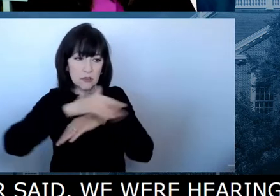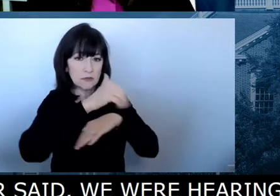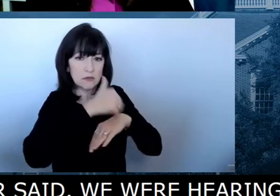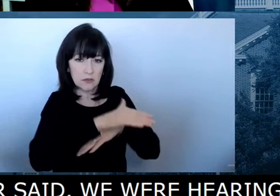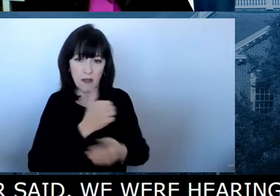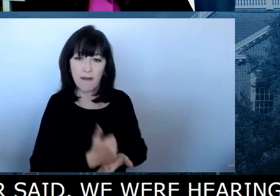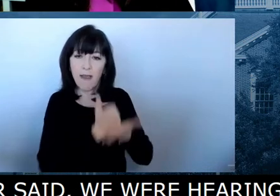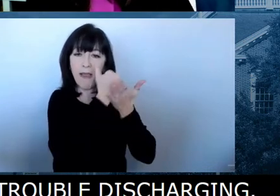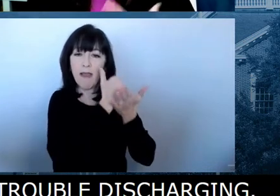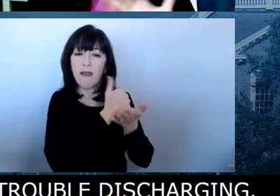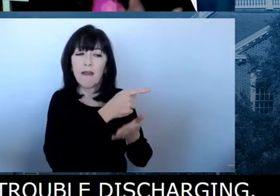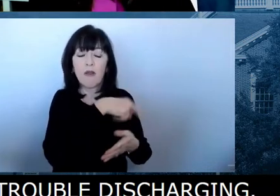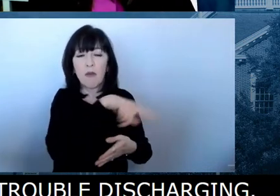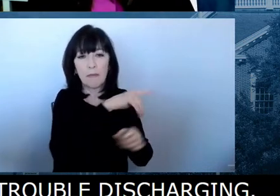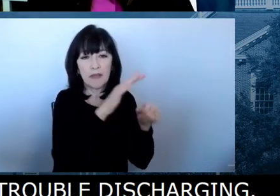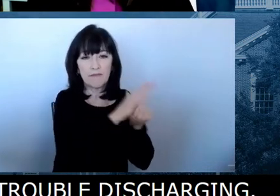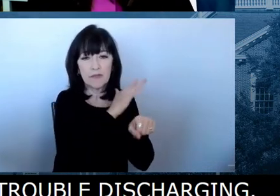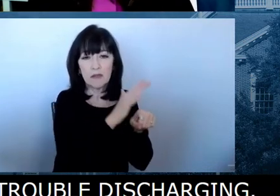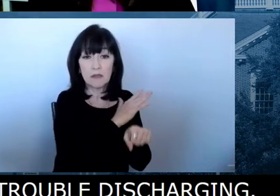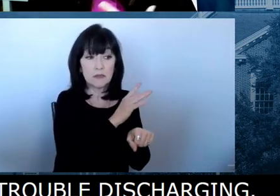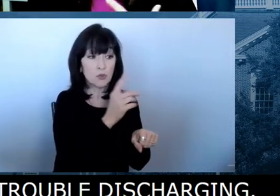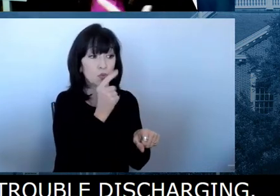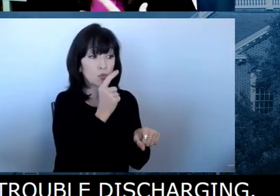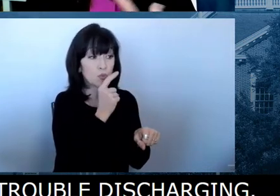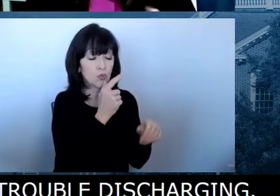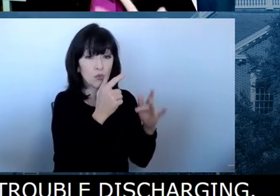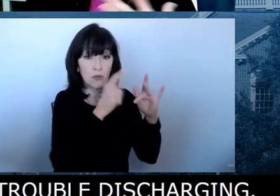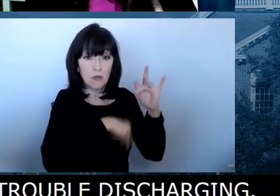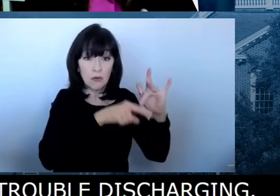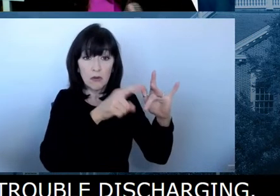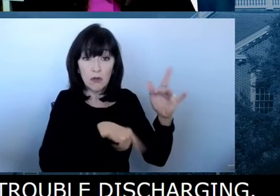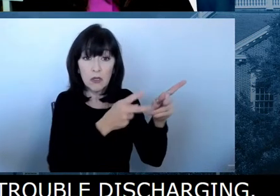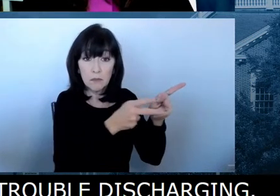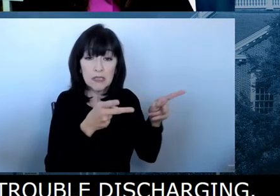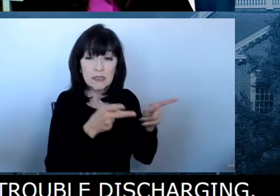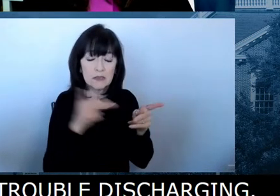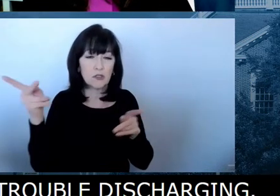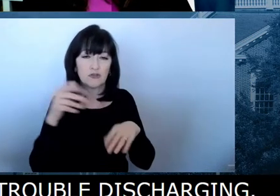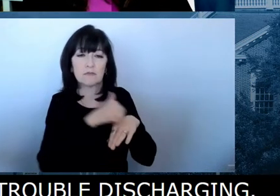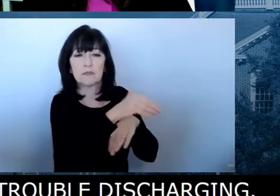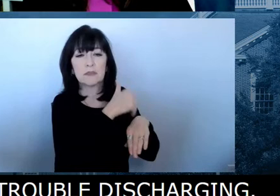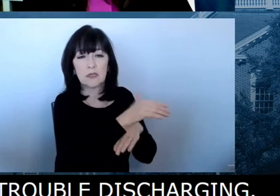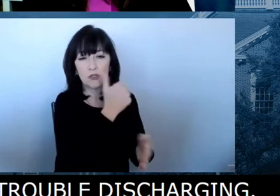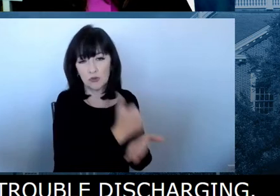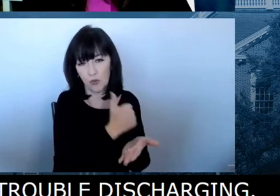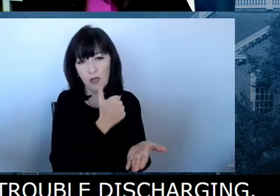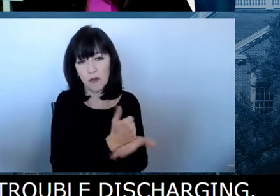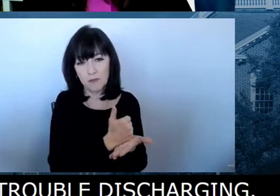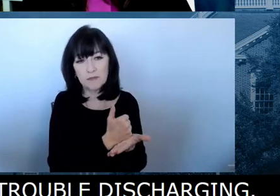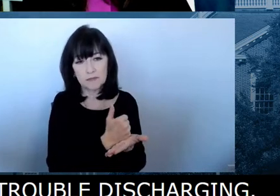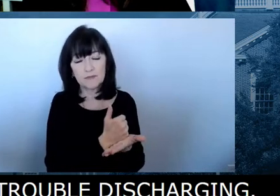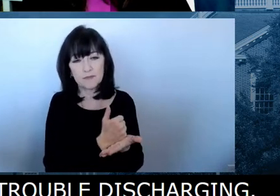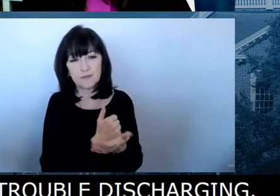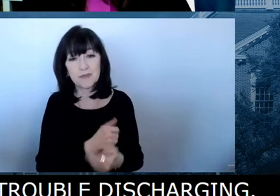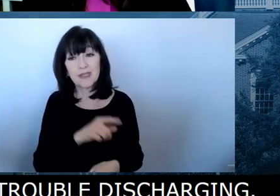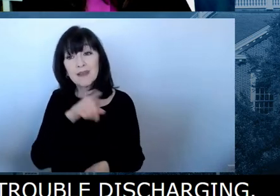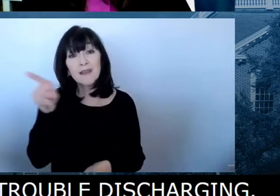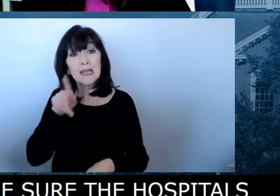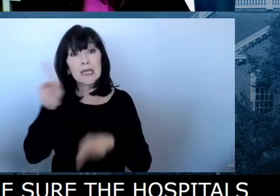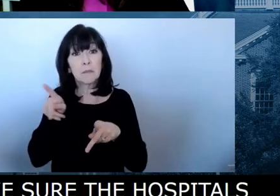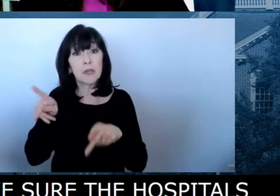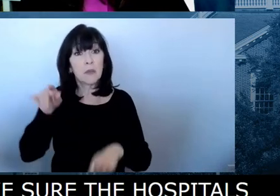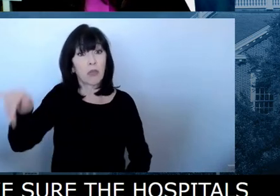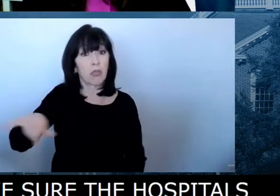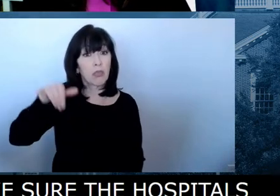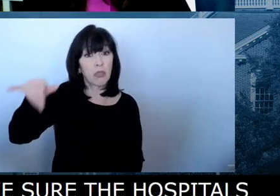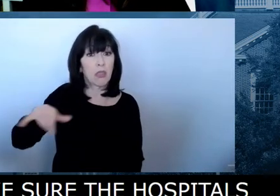hospitals are able to have enough bed capacity, no one wants someone to be in a, in a hospital longer than they have to. And many